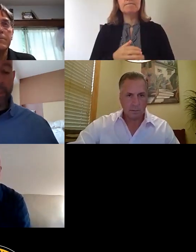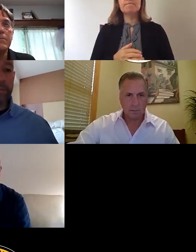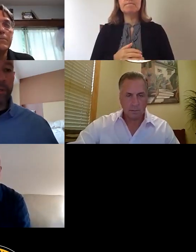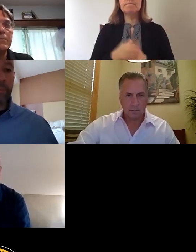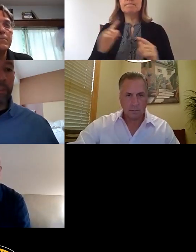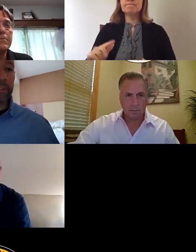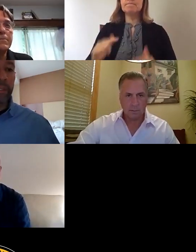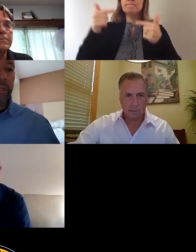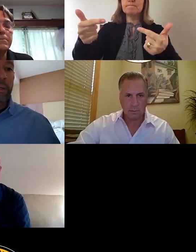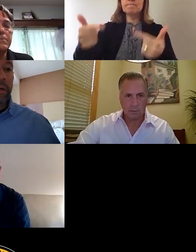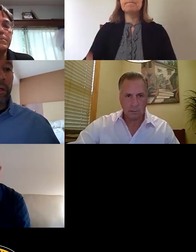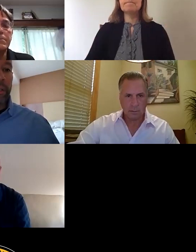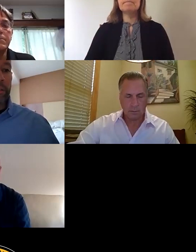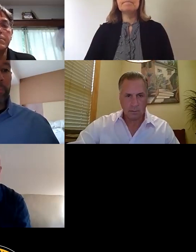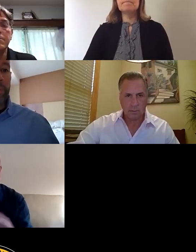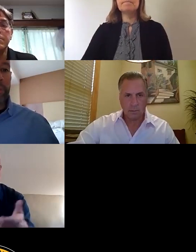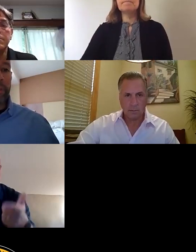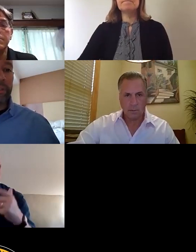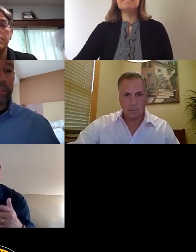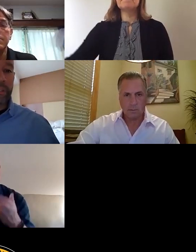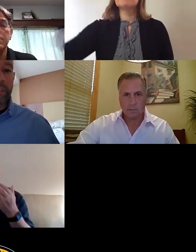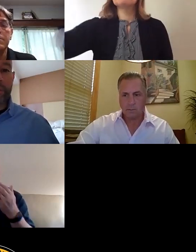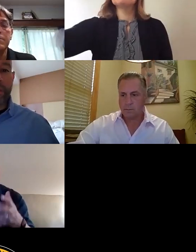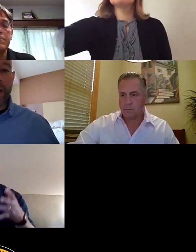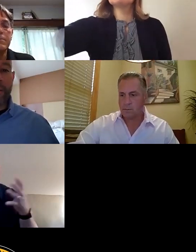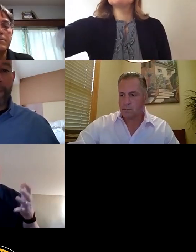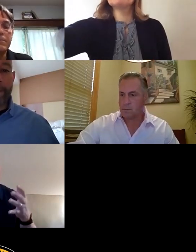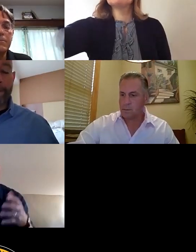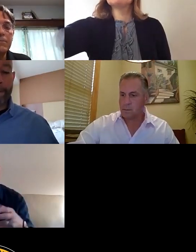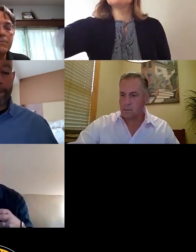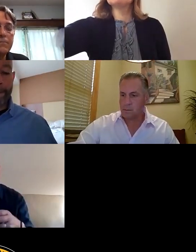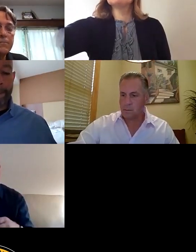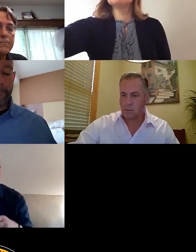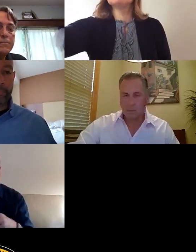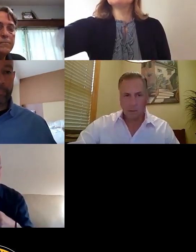Thank you very much. Our next speaker is Celeste Scott.